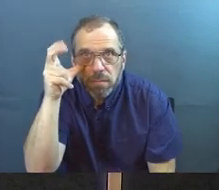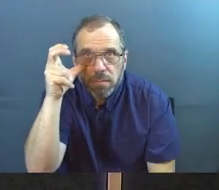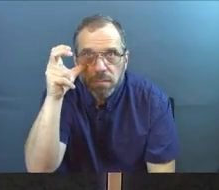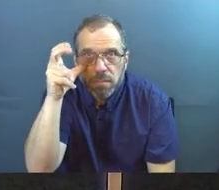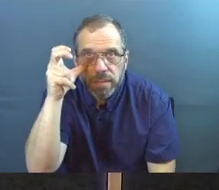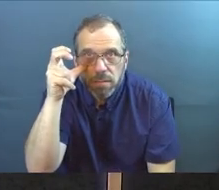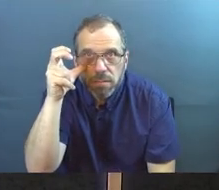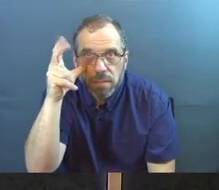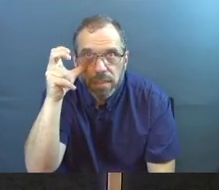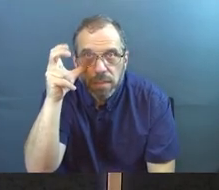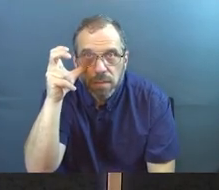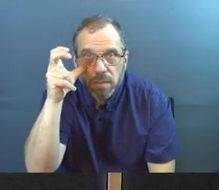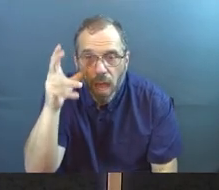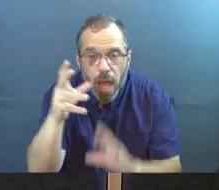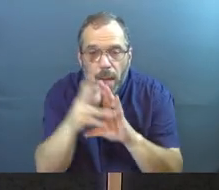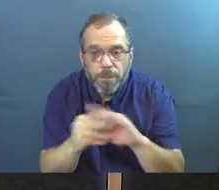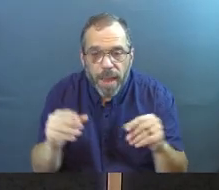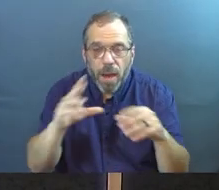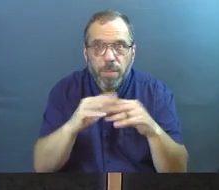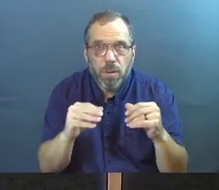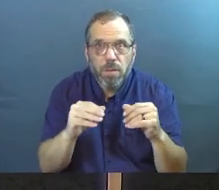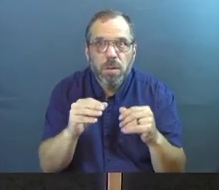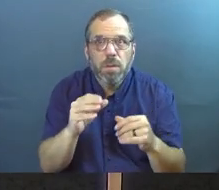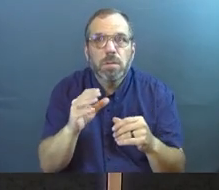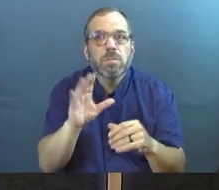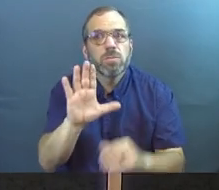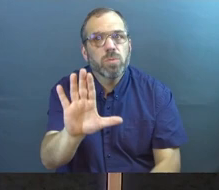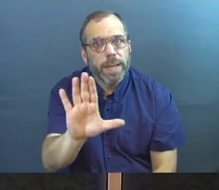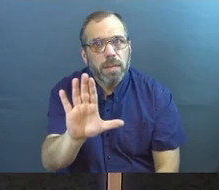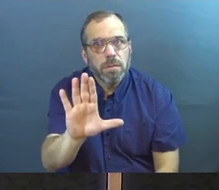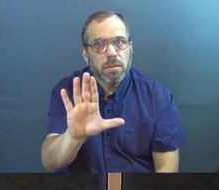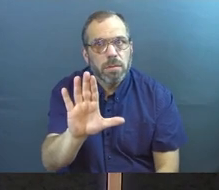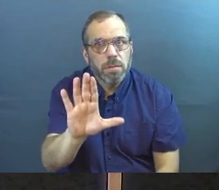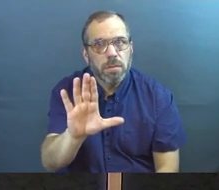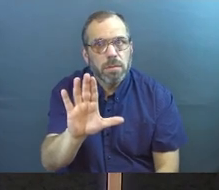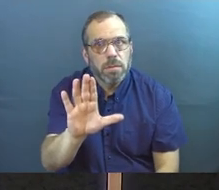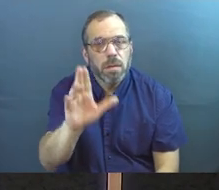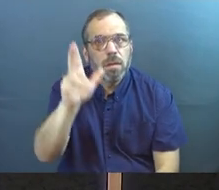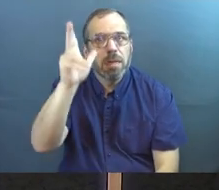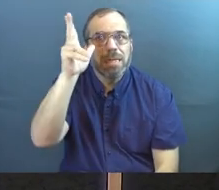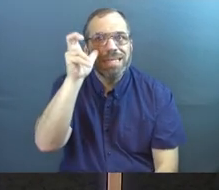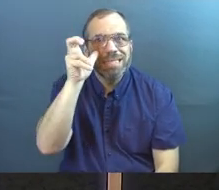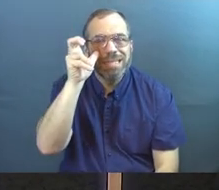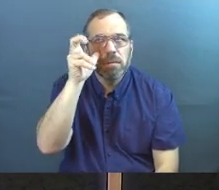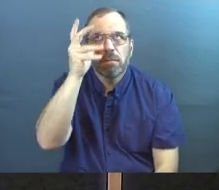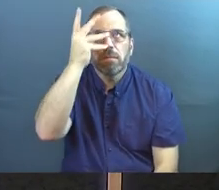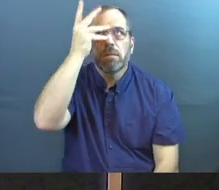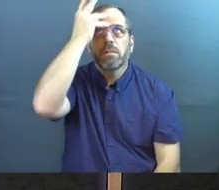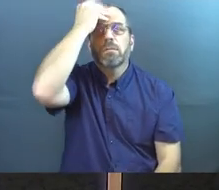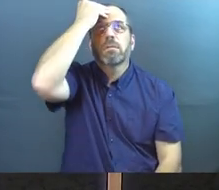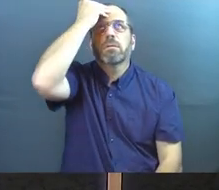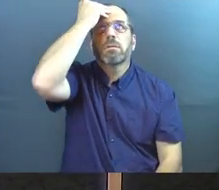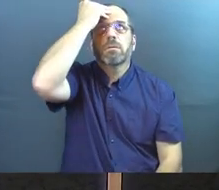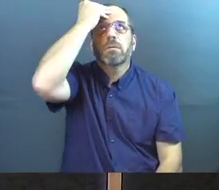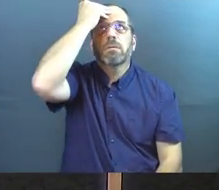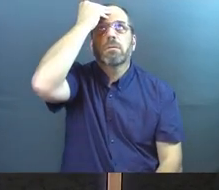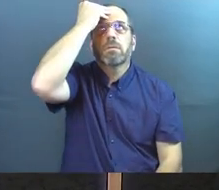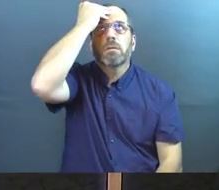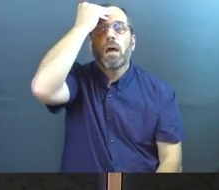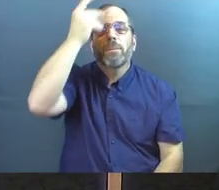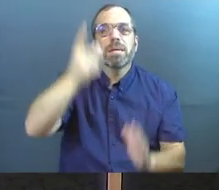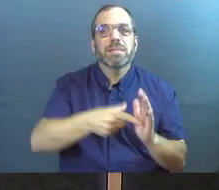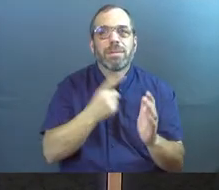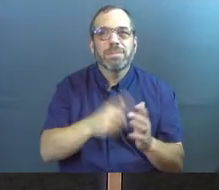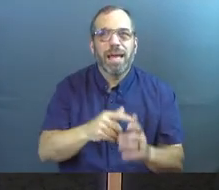Every parable is an invitation to stop and think for a minute. And sometimes we lose